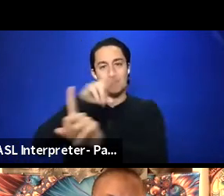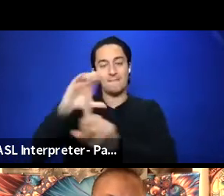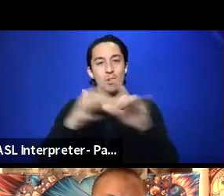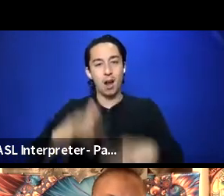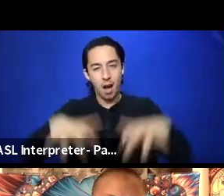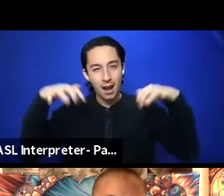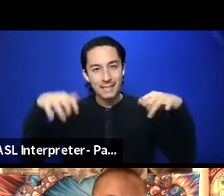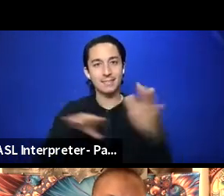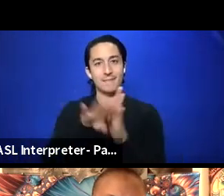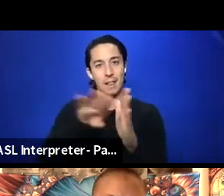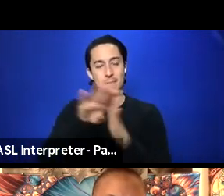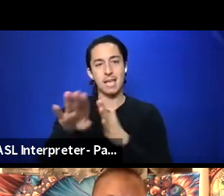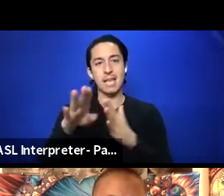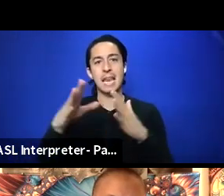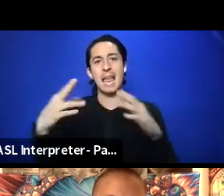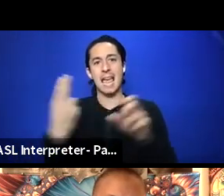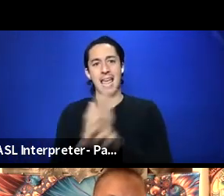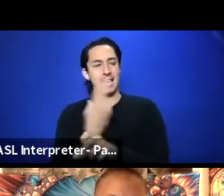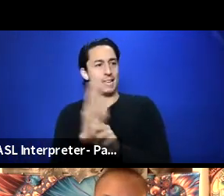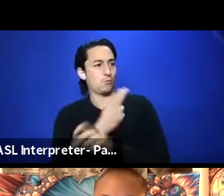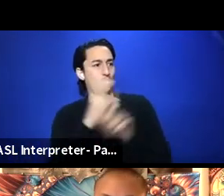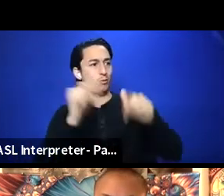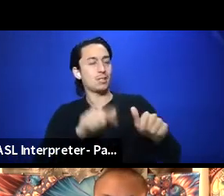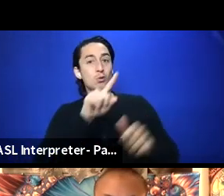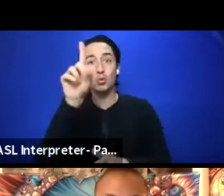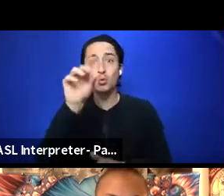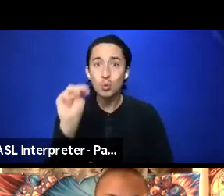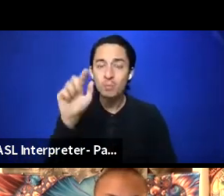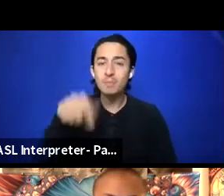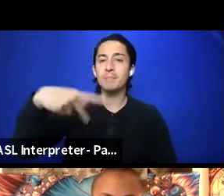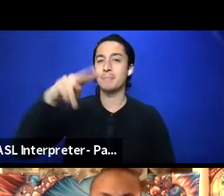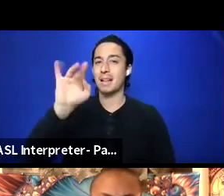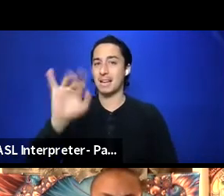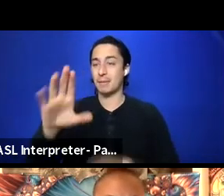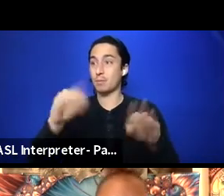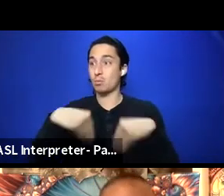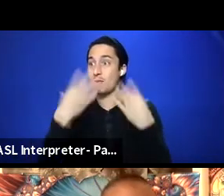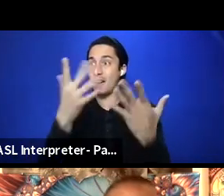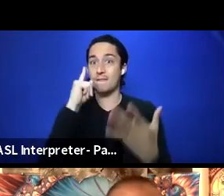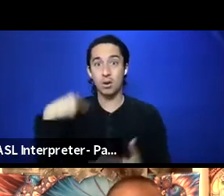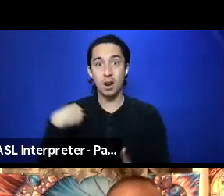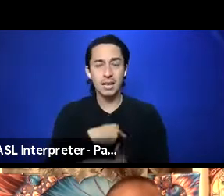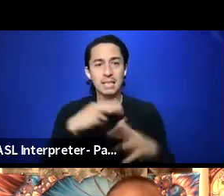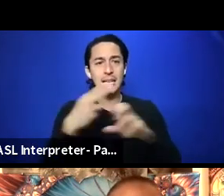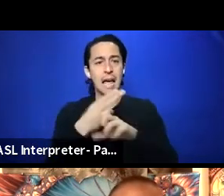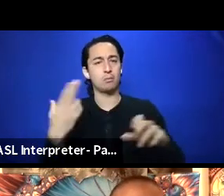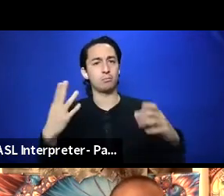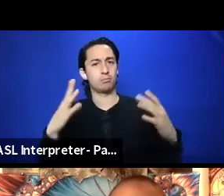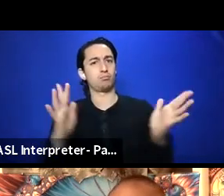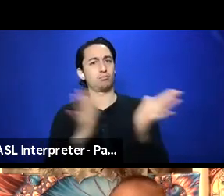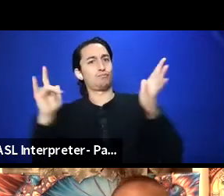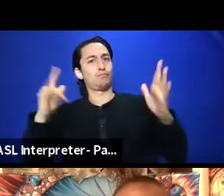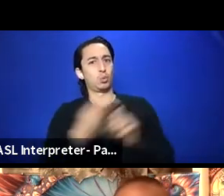and leverage what zoom and pandemic has provided for us, right? What are other barriers?